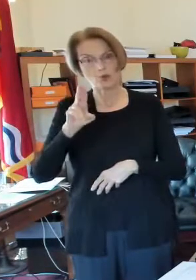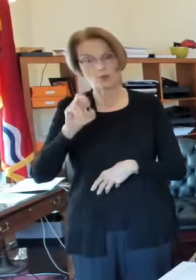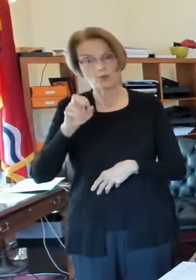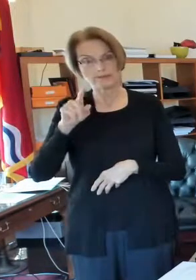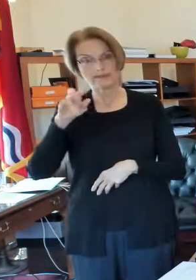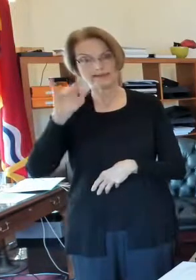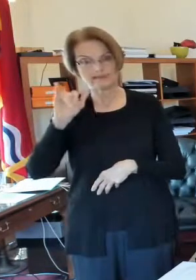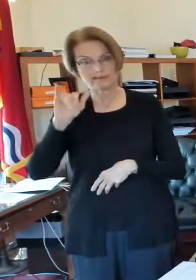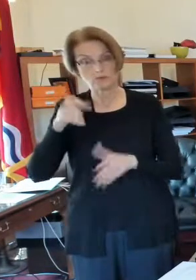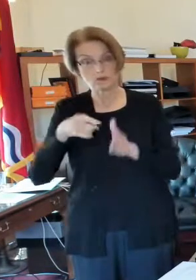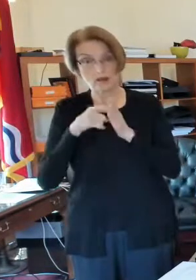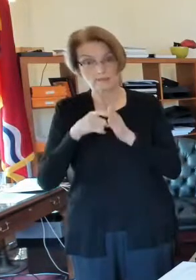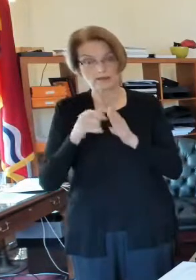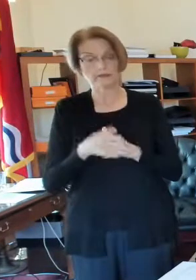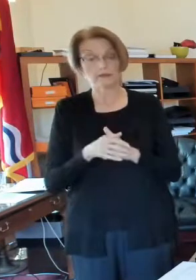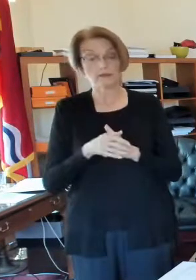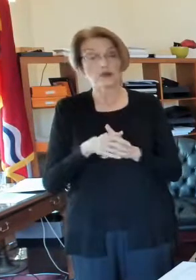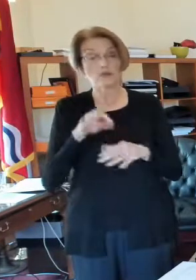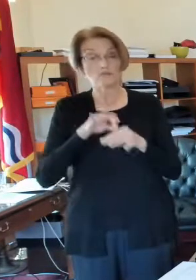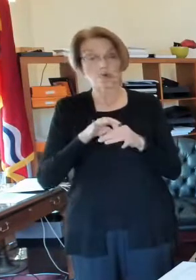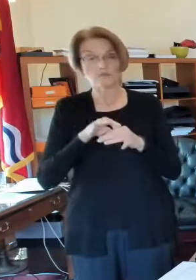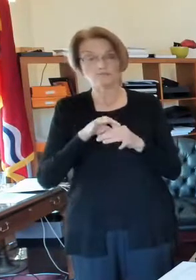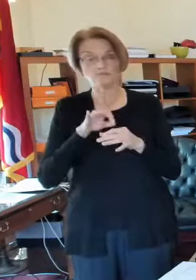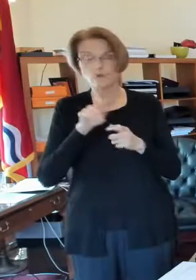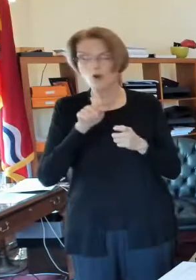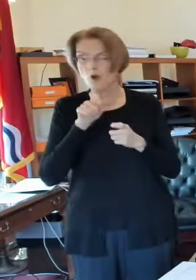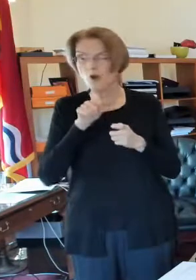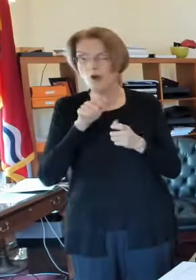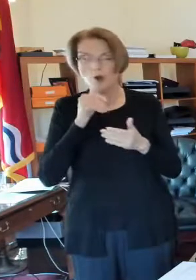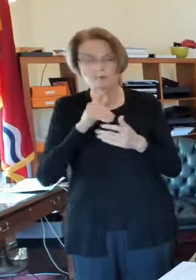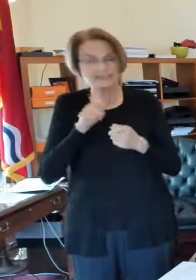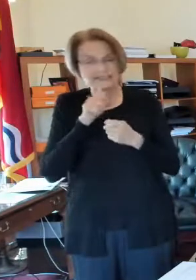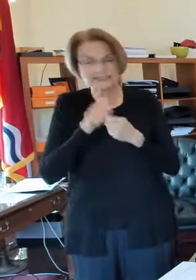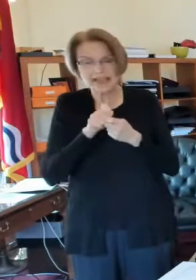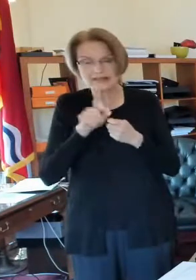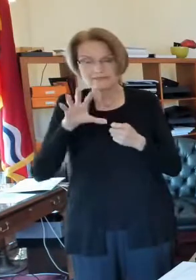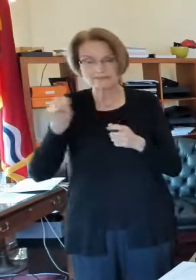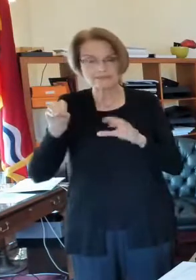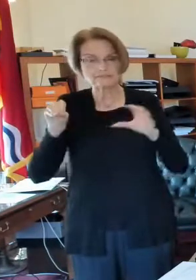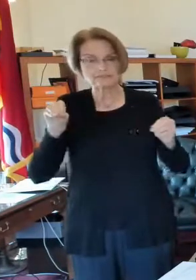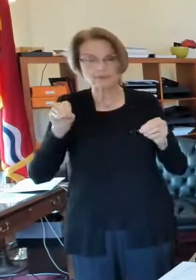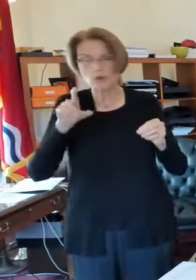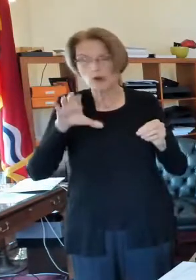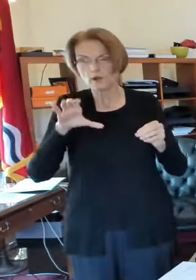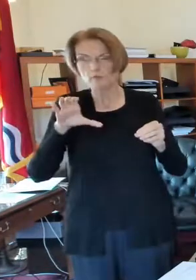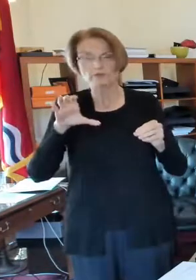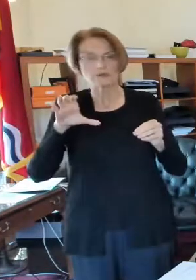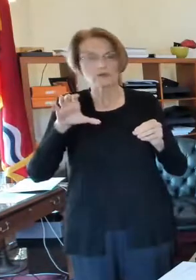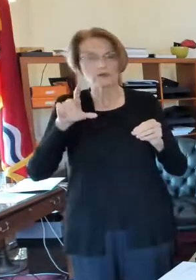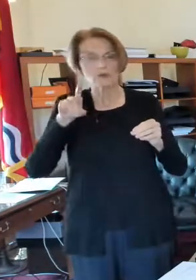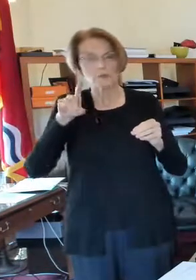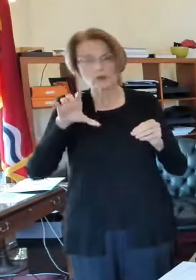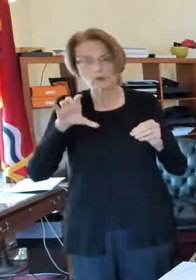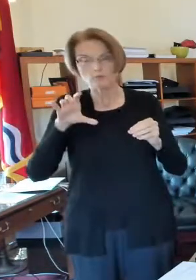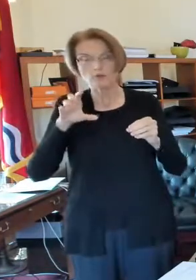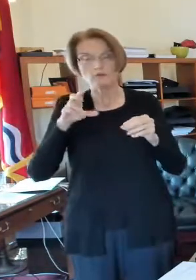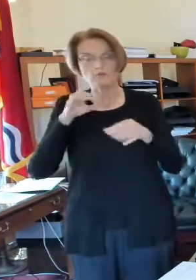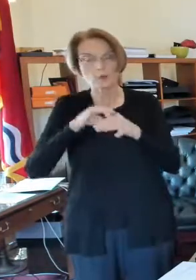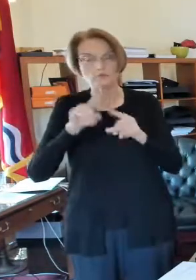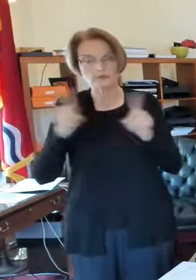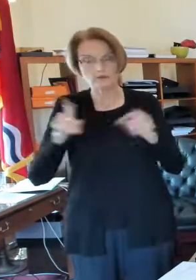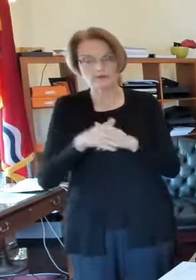exactly 50-50, literally within a couple of hundred votes. So 50% of the people thought